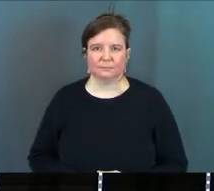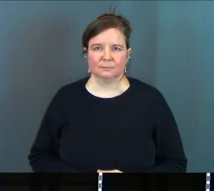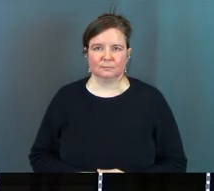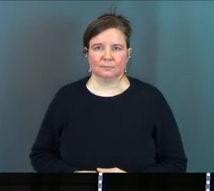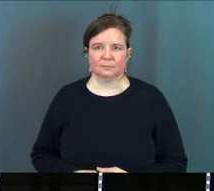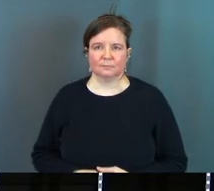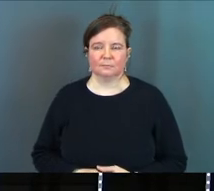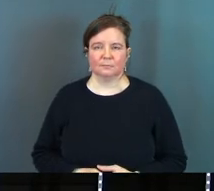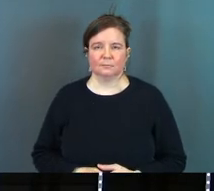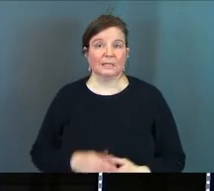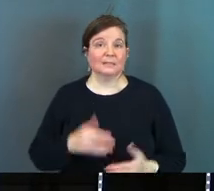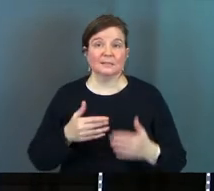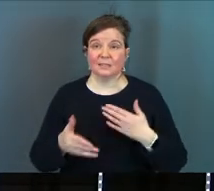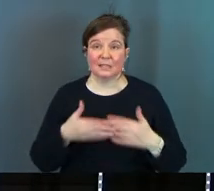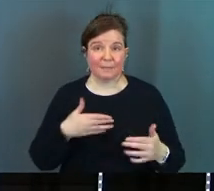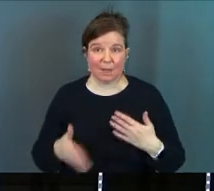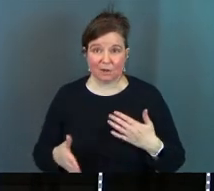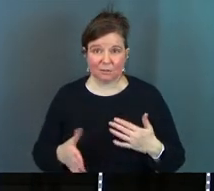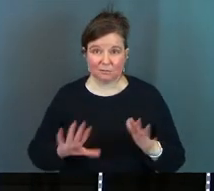it doesn't matter